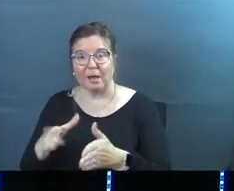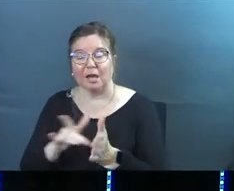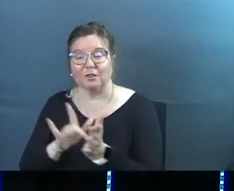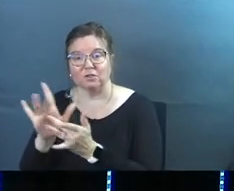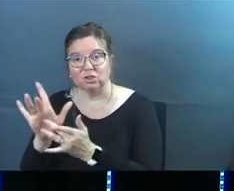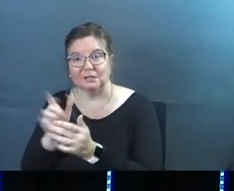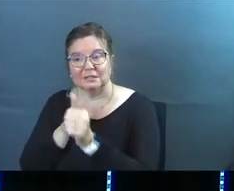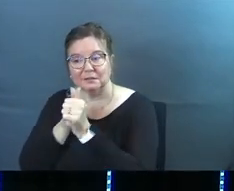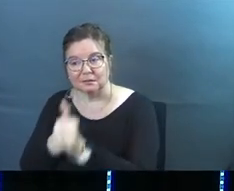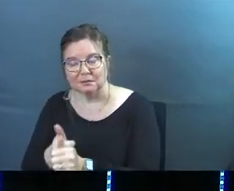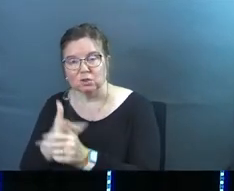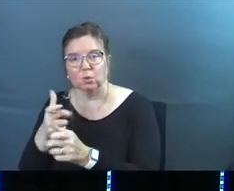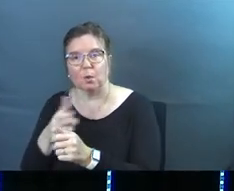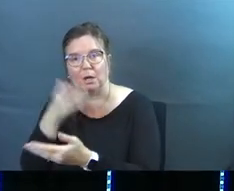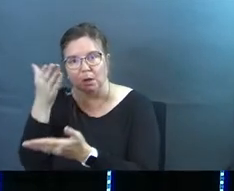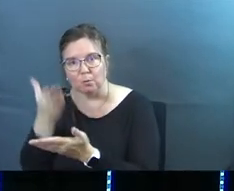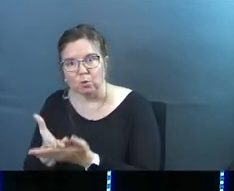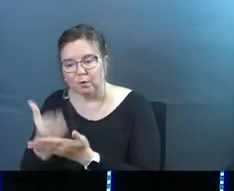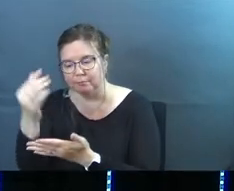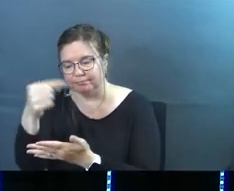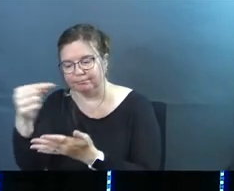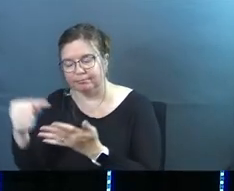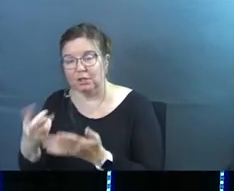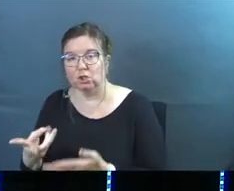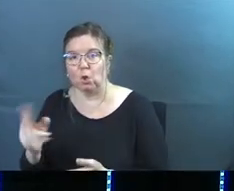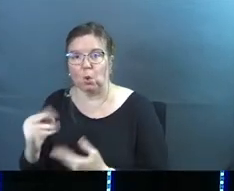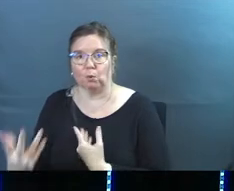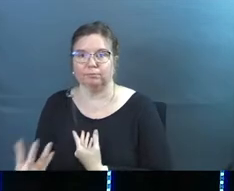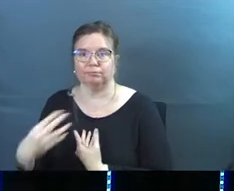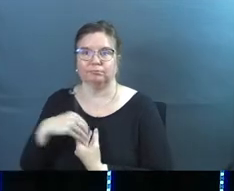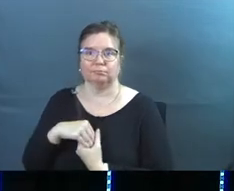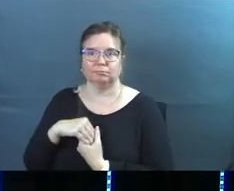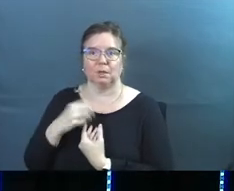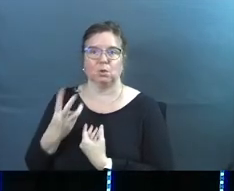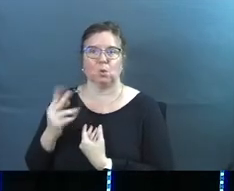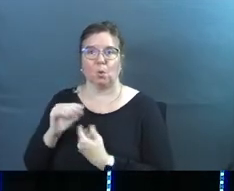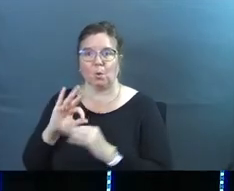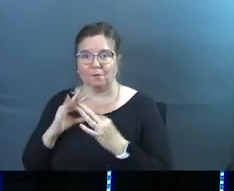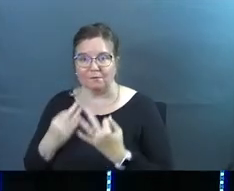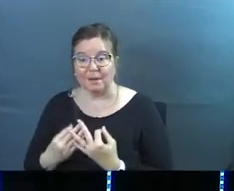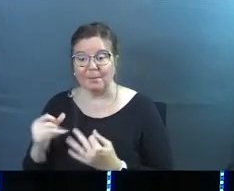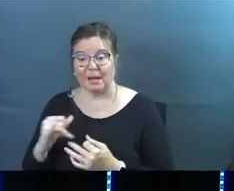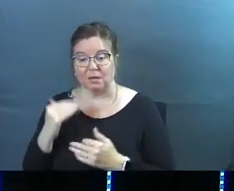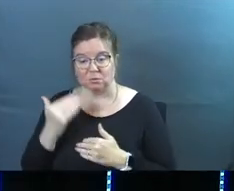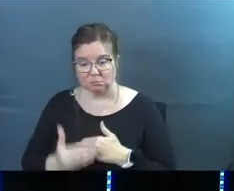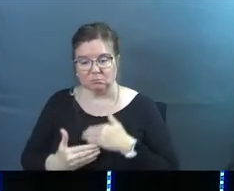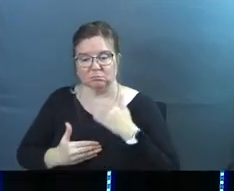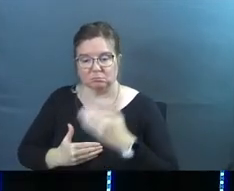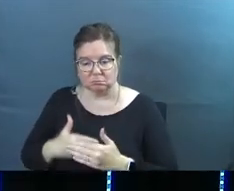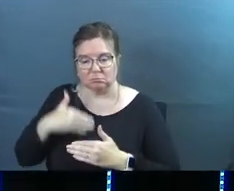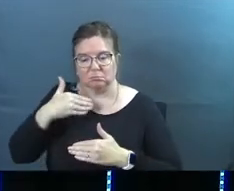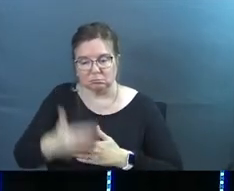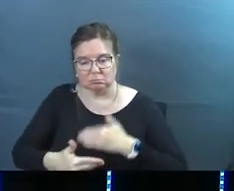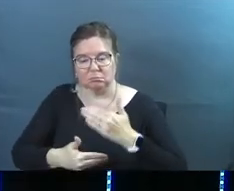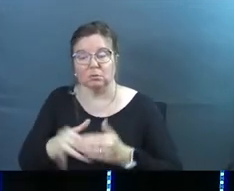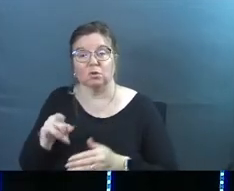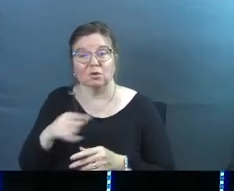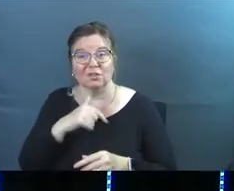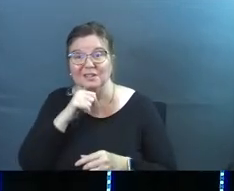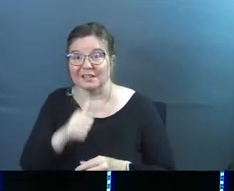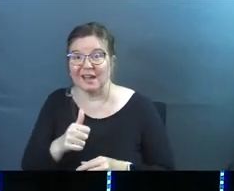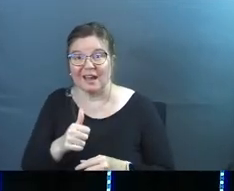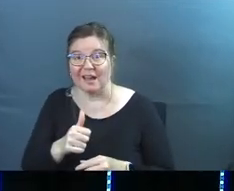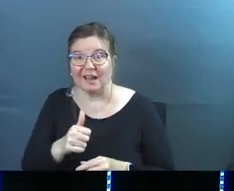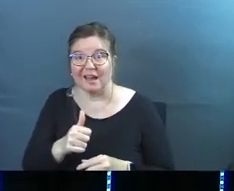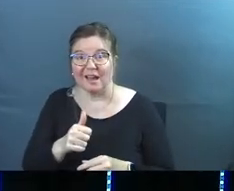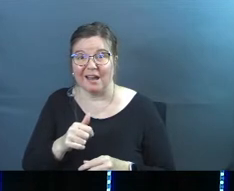Jesus. Because you want to prove these things in your own life and in your own family. And as you walk that path so that you're not